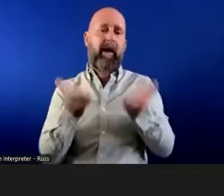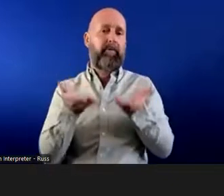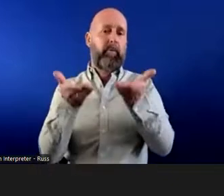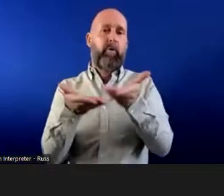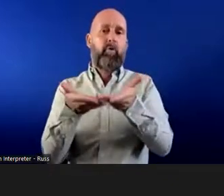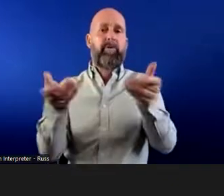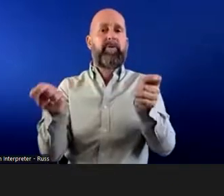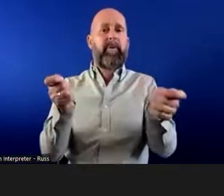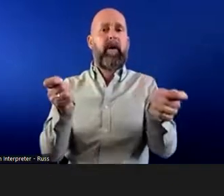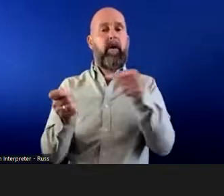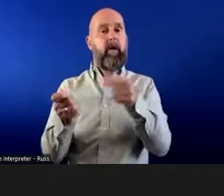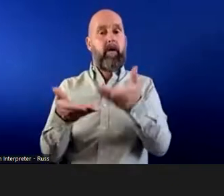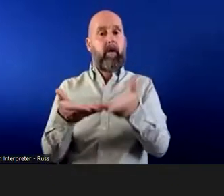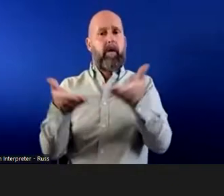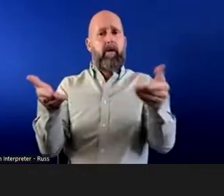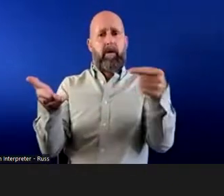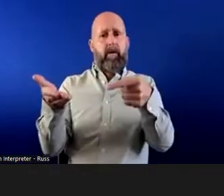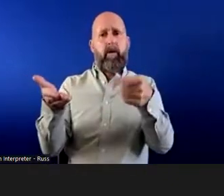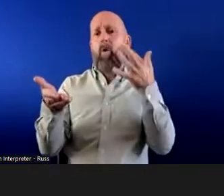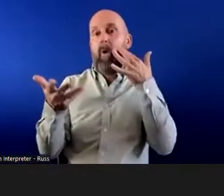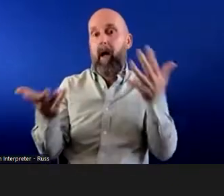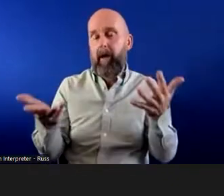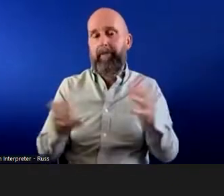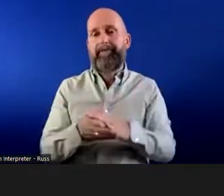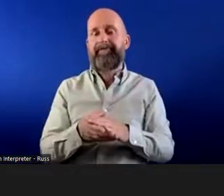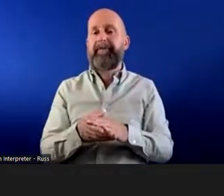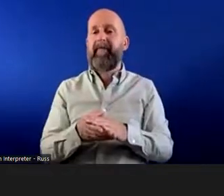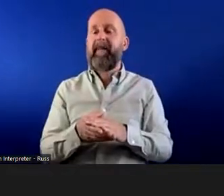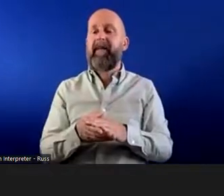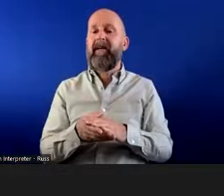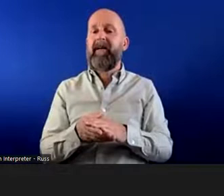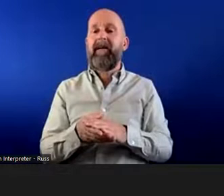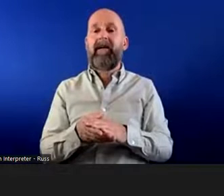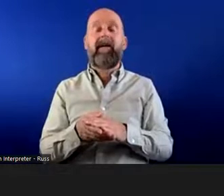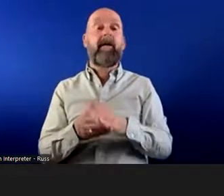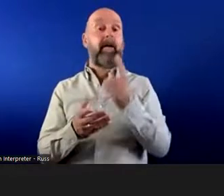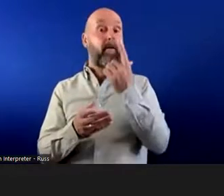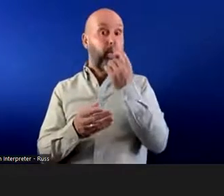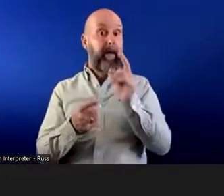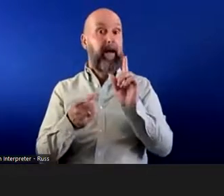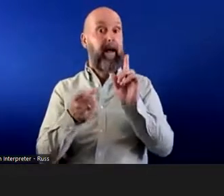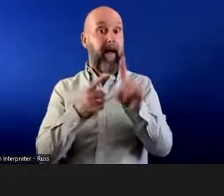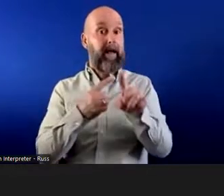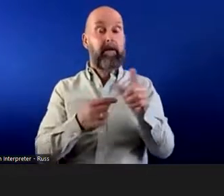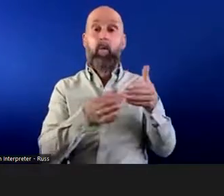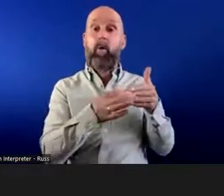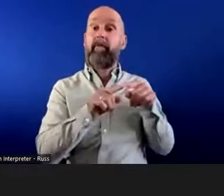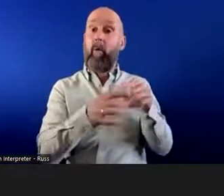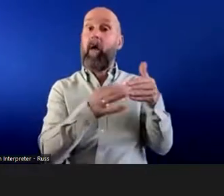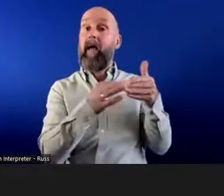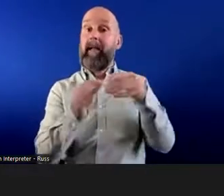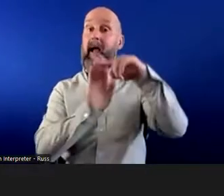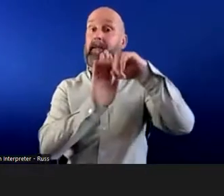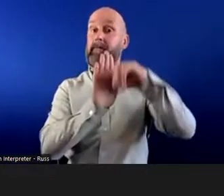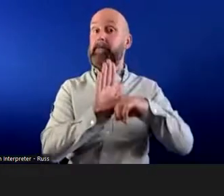when is an adjustment reasonable? Fortunately, we can answer this in terms that we have guidance, and this